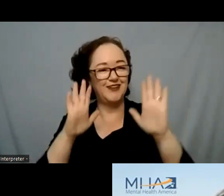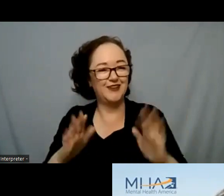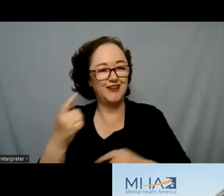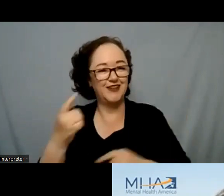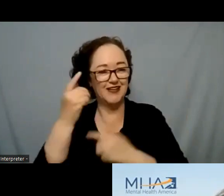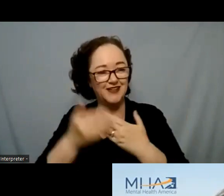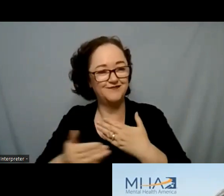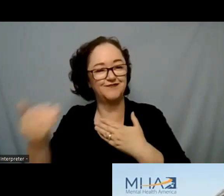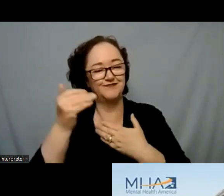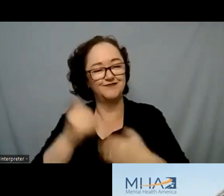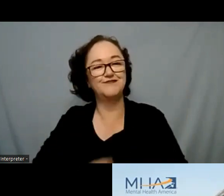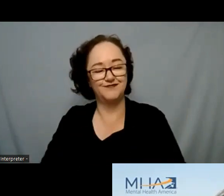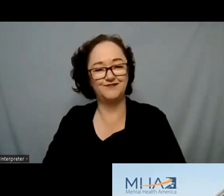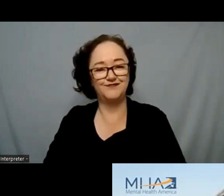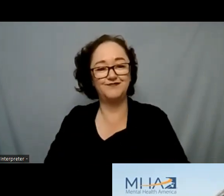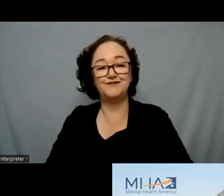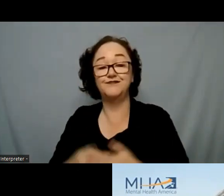thank you that does conclude today's event you may now disconnect